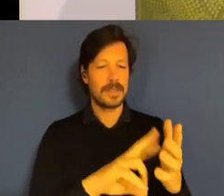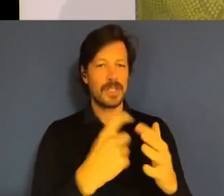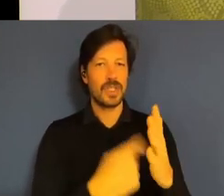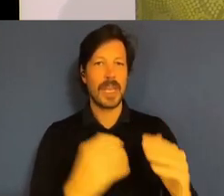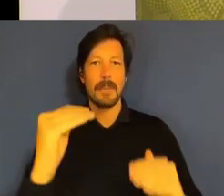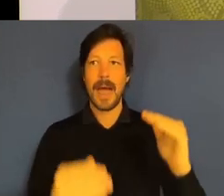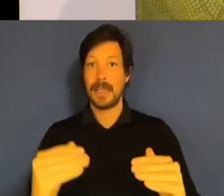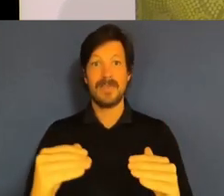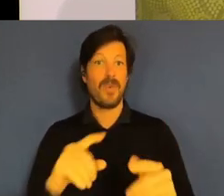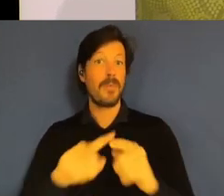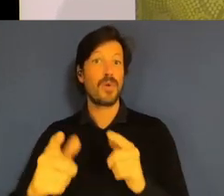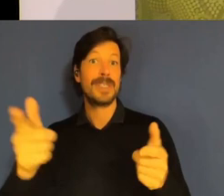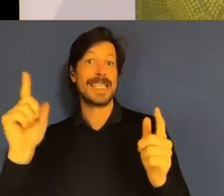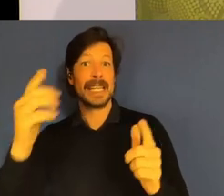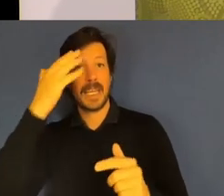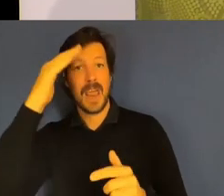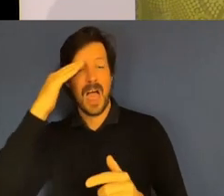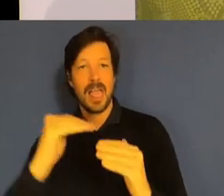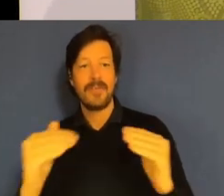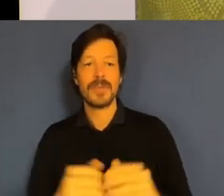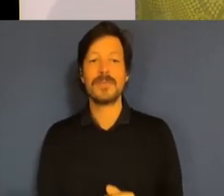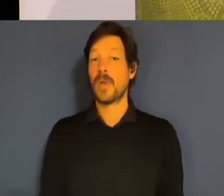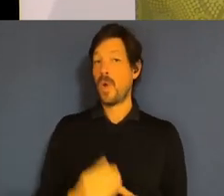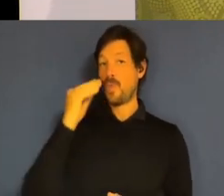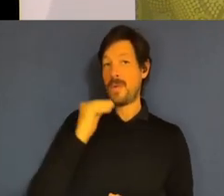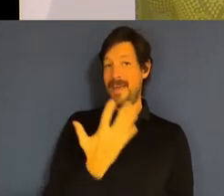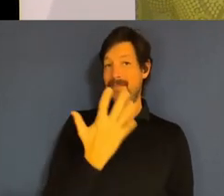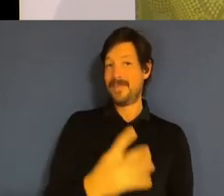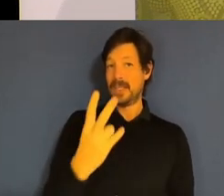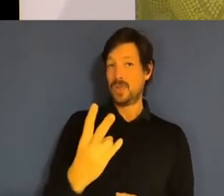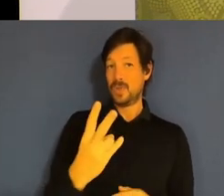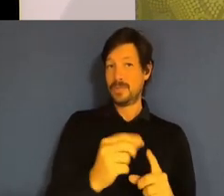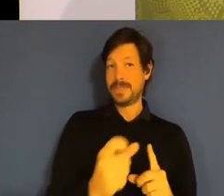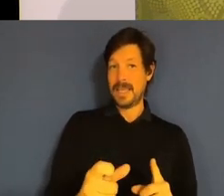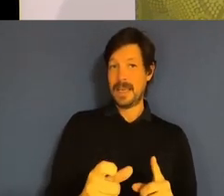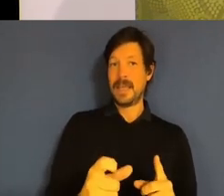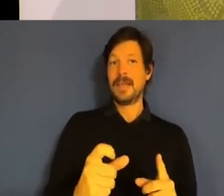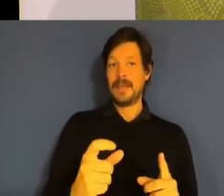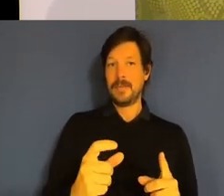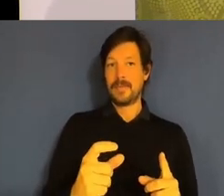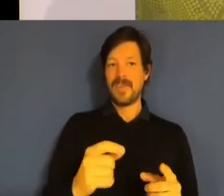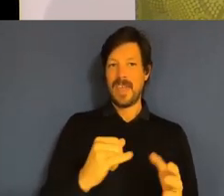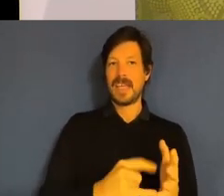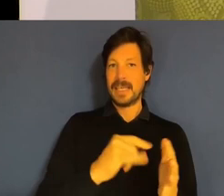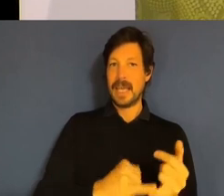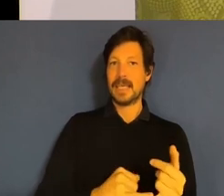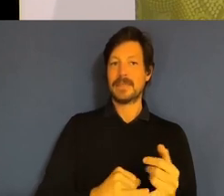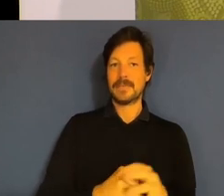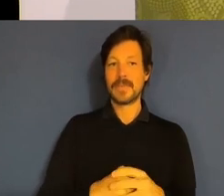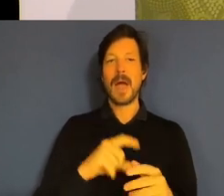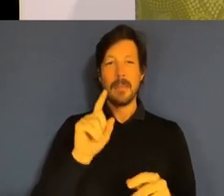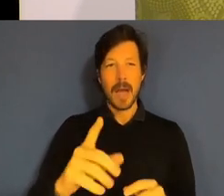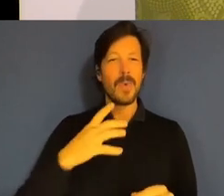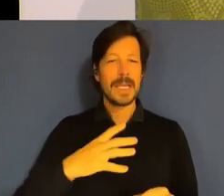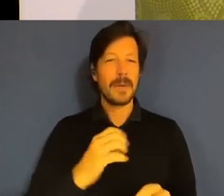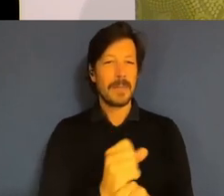time. Women make up 52% of the SES. However, there is still more work to be done to obtain parity at Vans 2